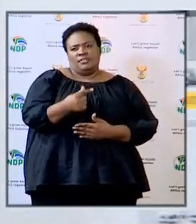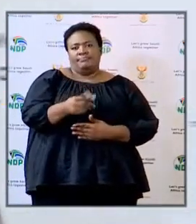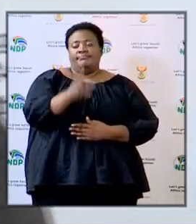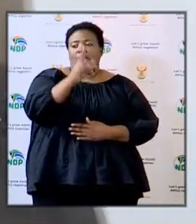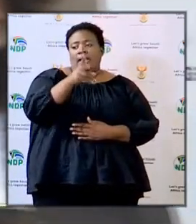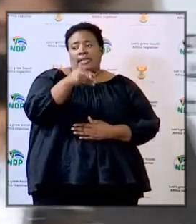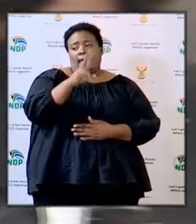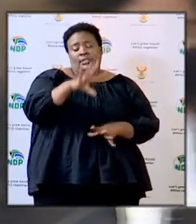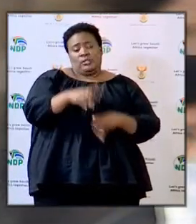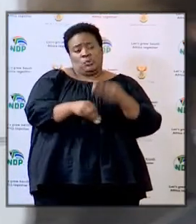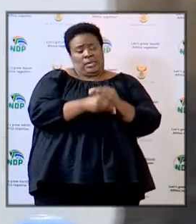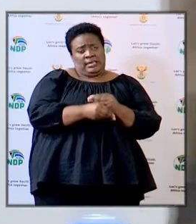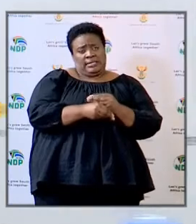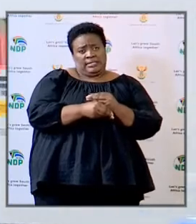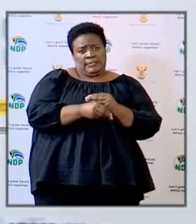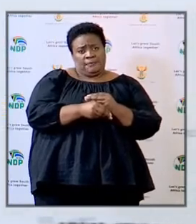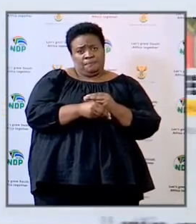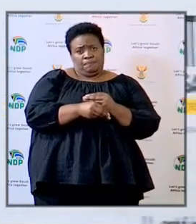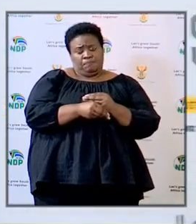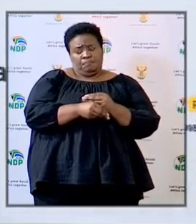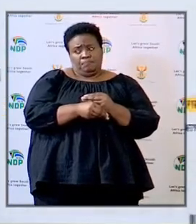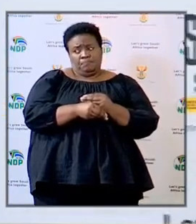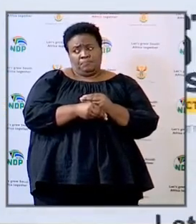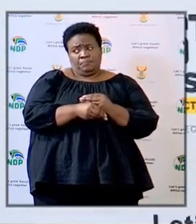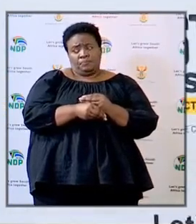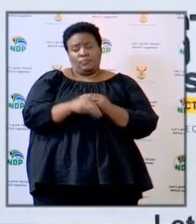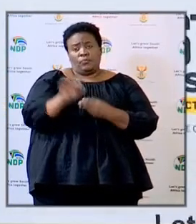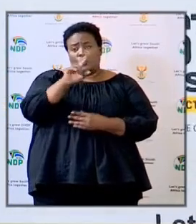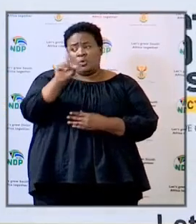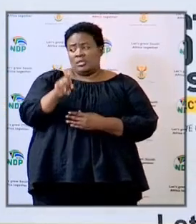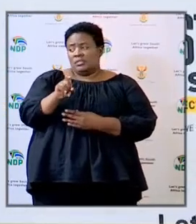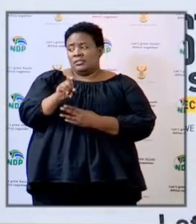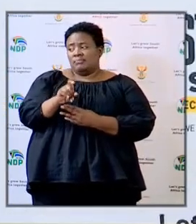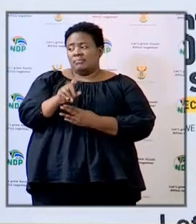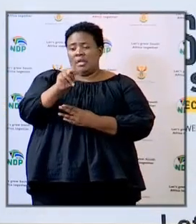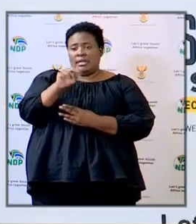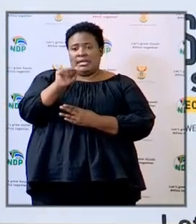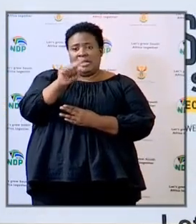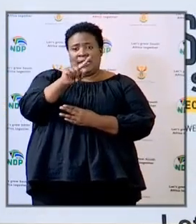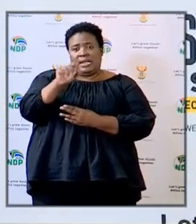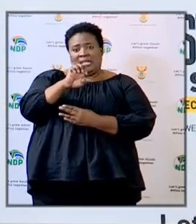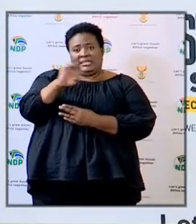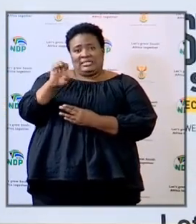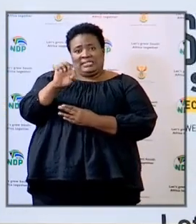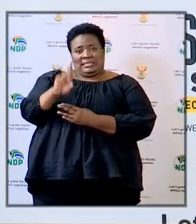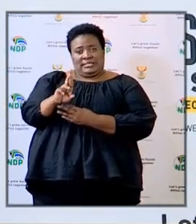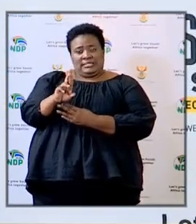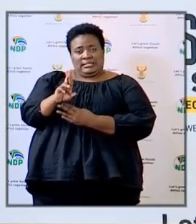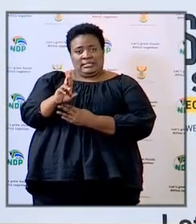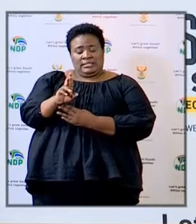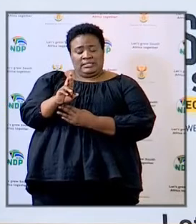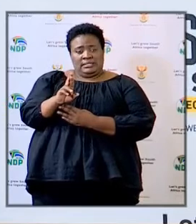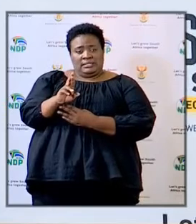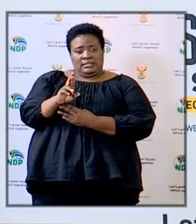again to add to a question by Nazir on the board of private schools